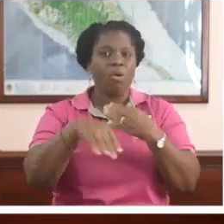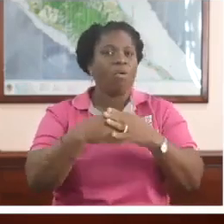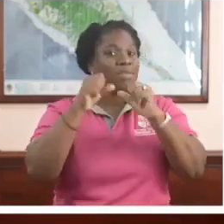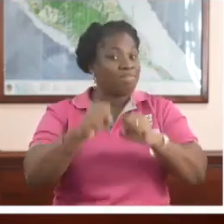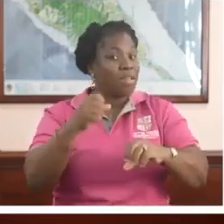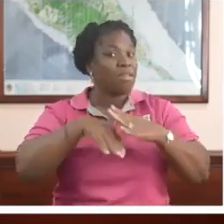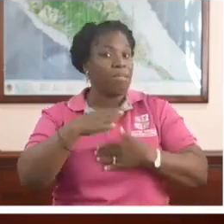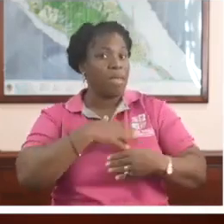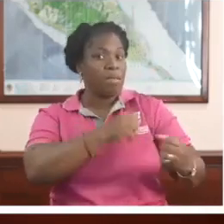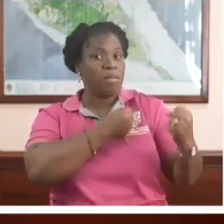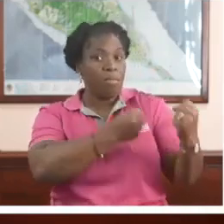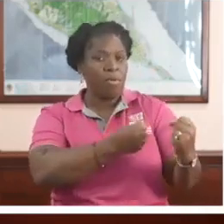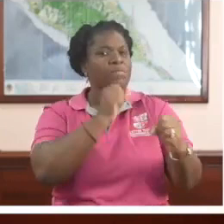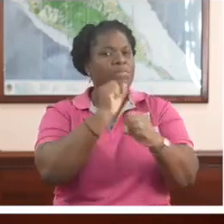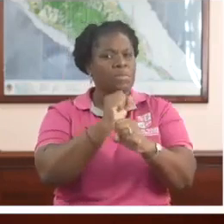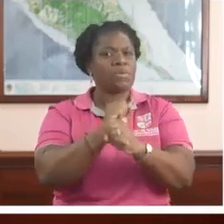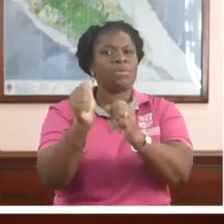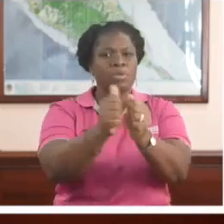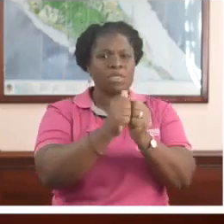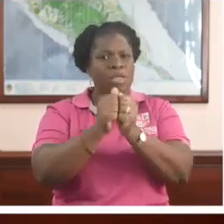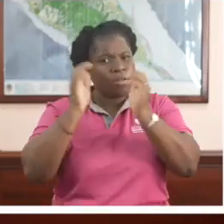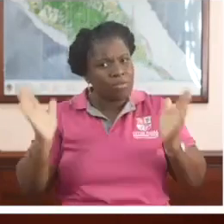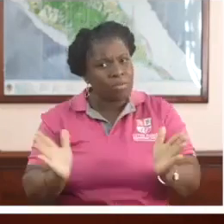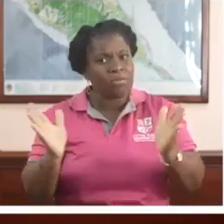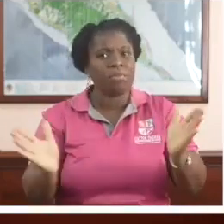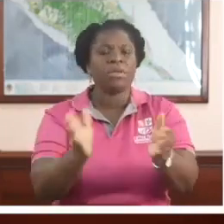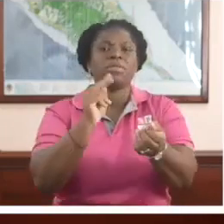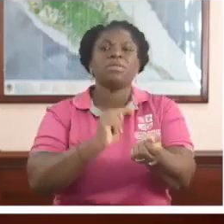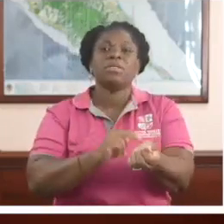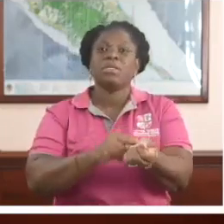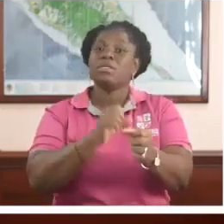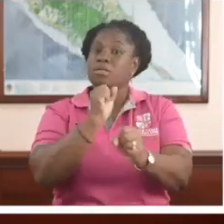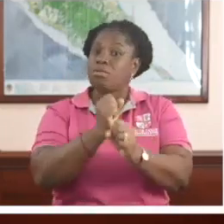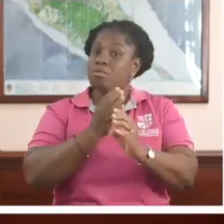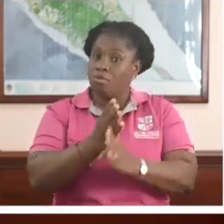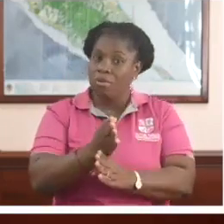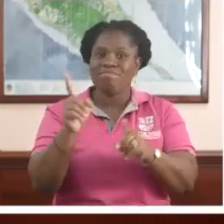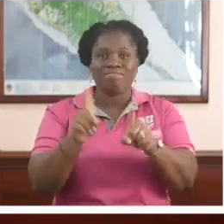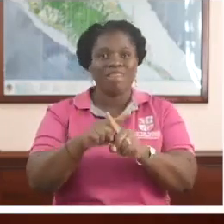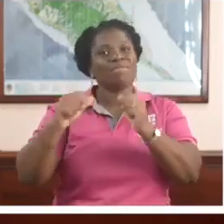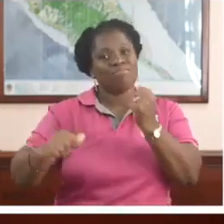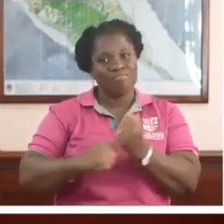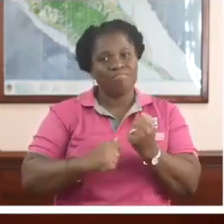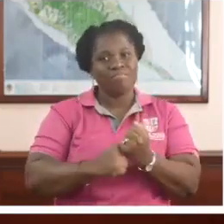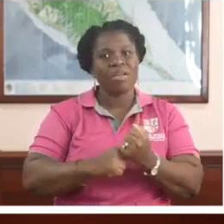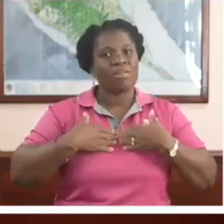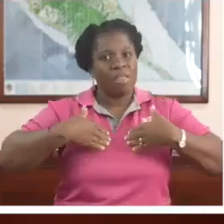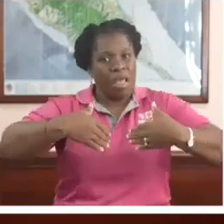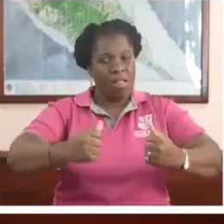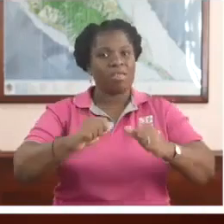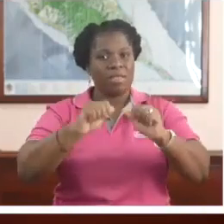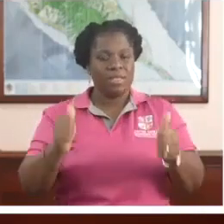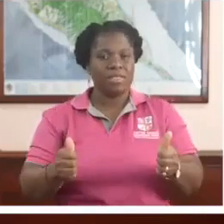commit to all in my power to work collaboratively to promote and enhance the nursing profession as the backbone of